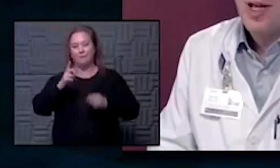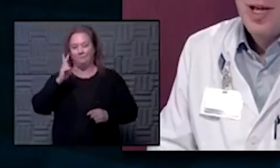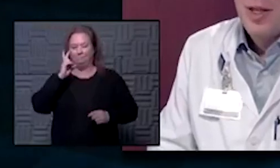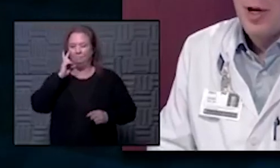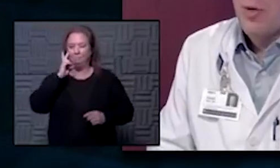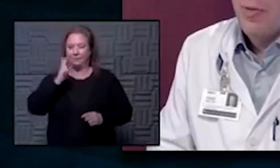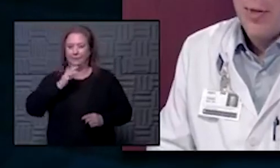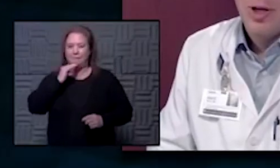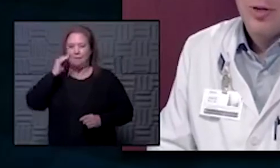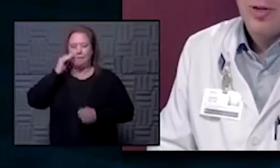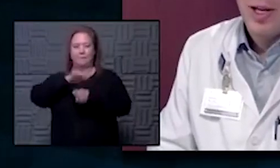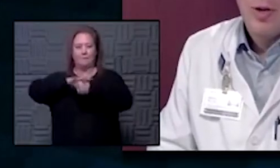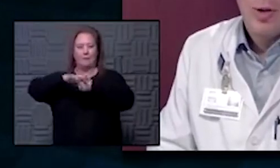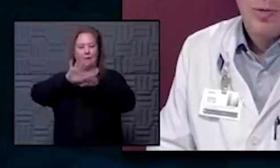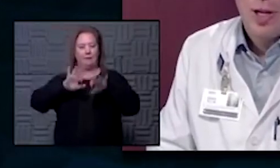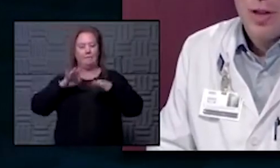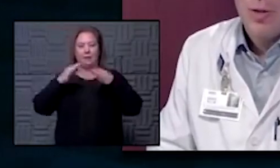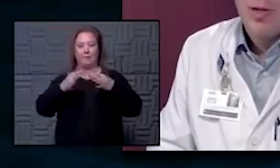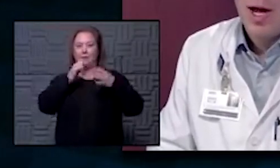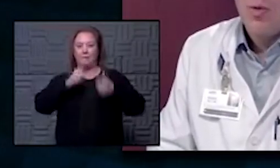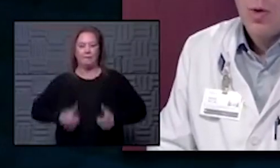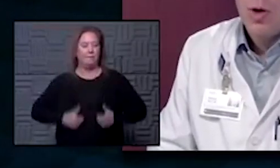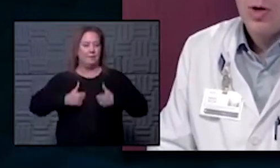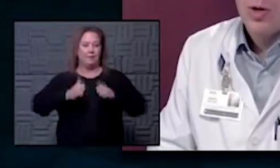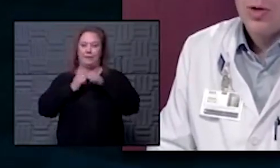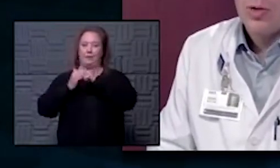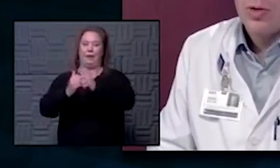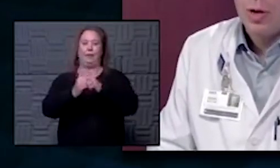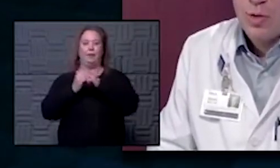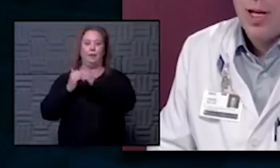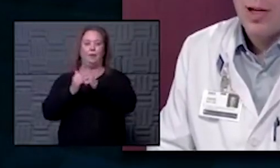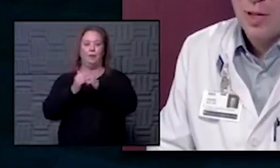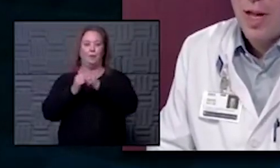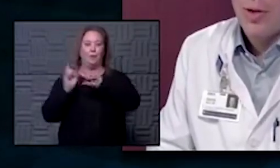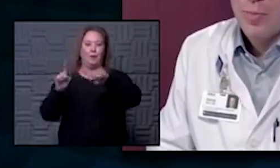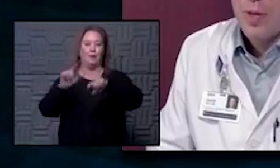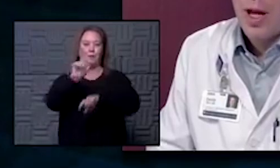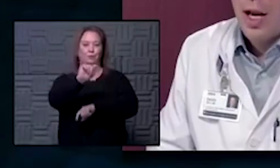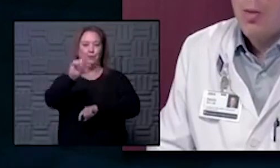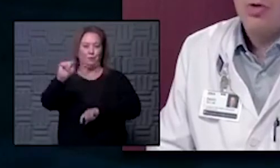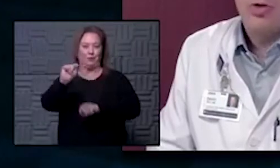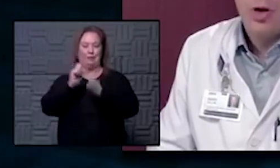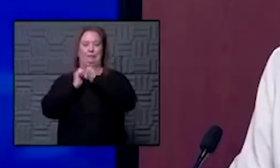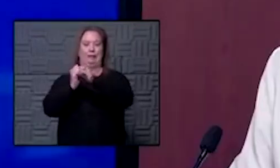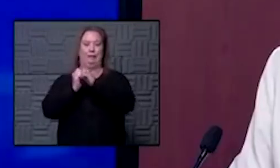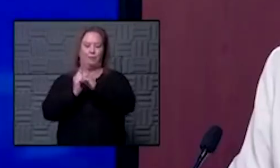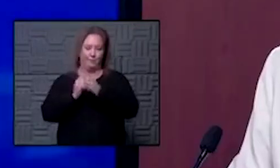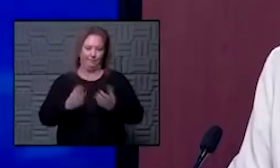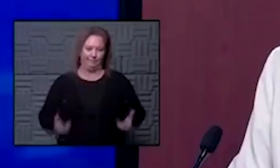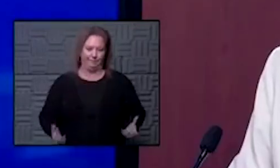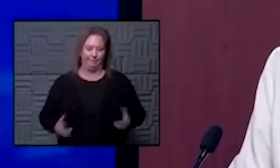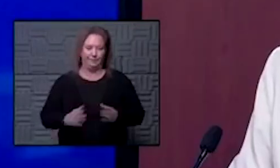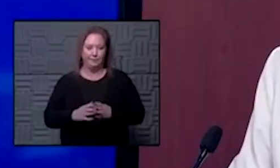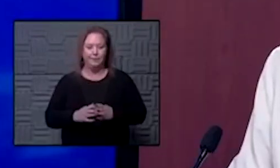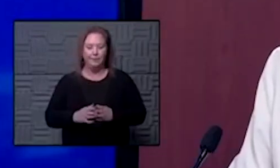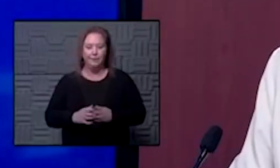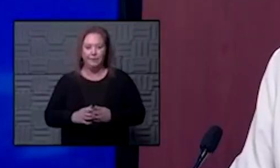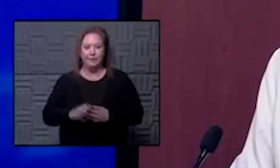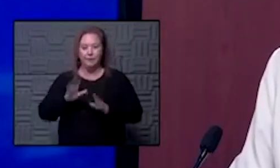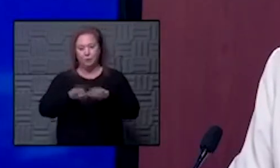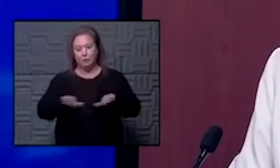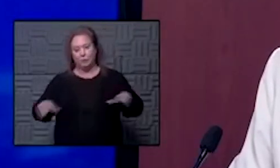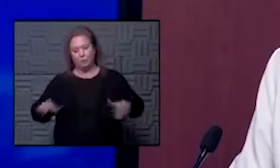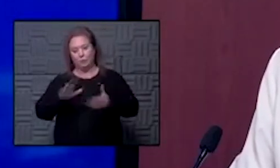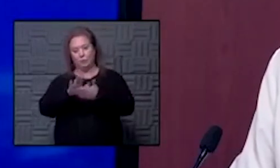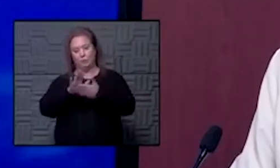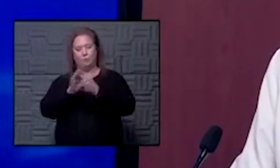know that there were families that don't live together that were trick-or-treating together and I'm sure that the fact that their children